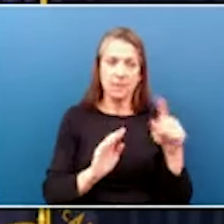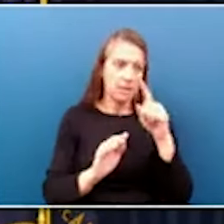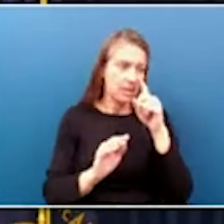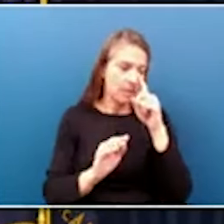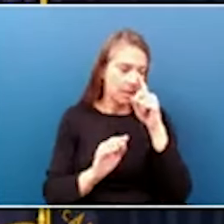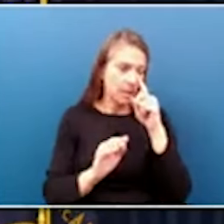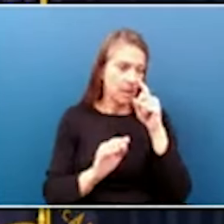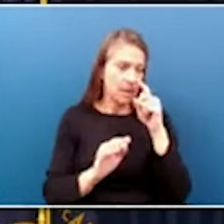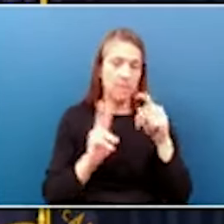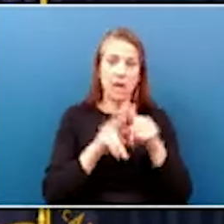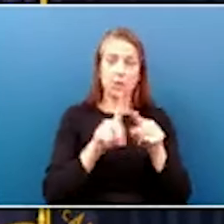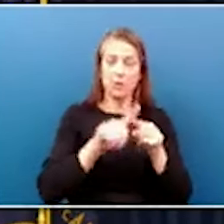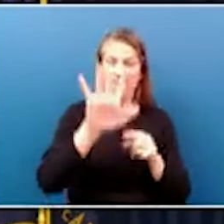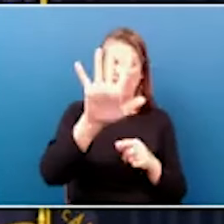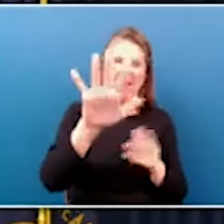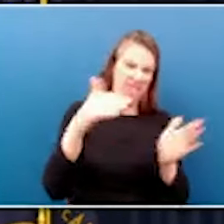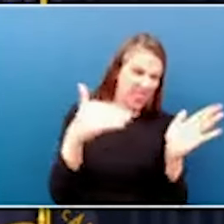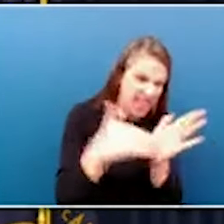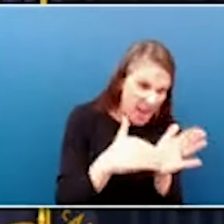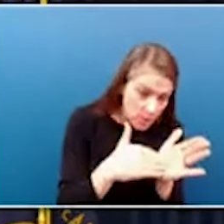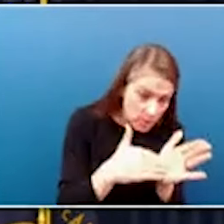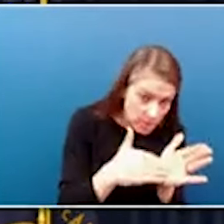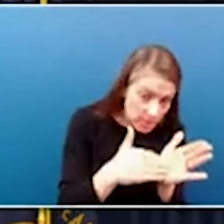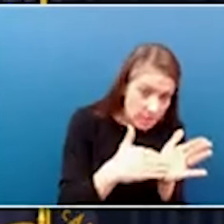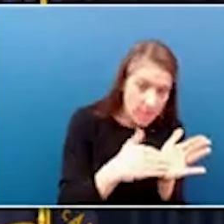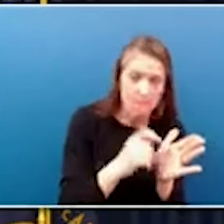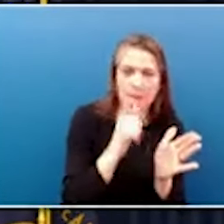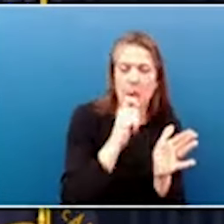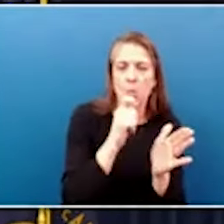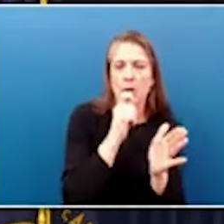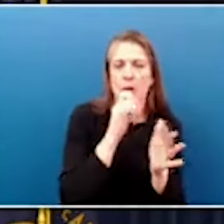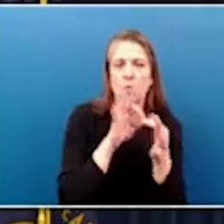5,000 marijuana related